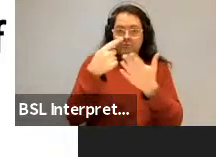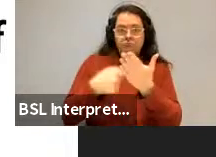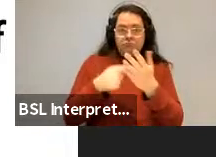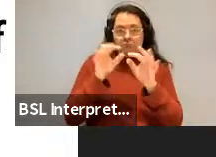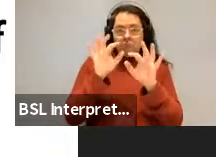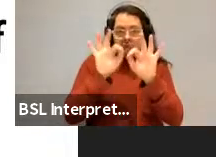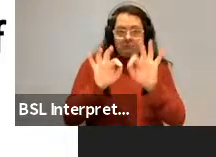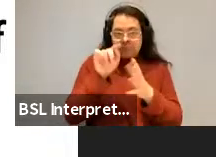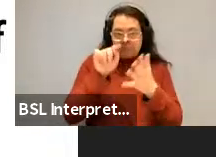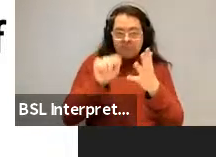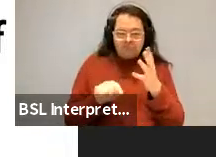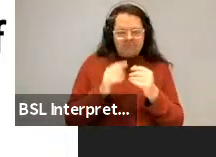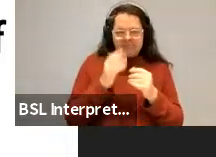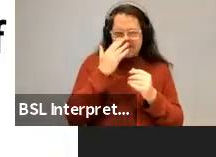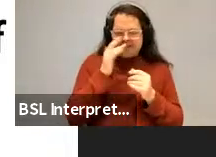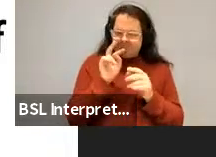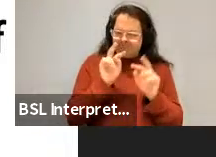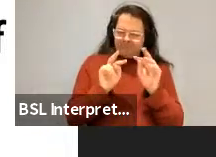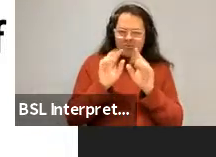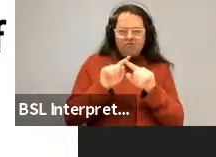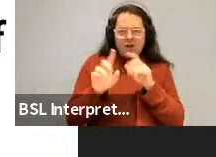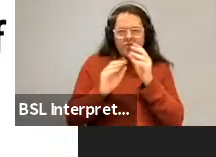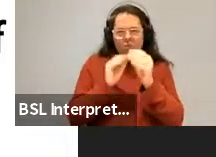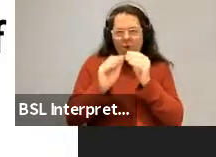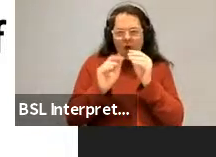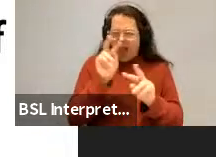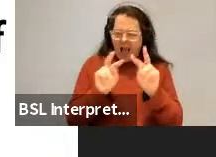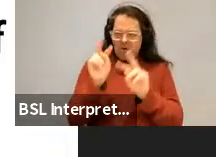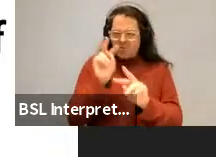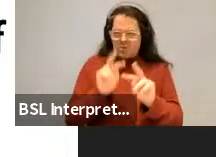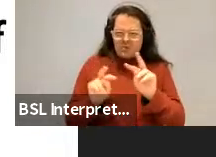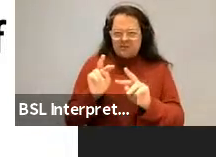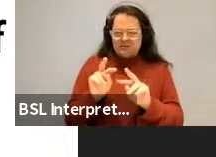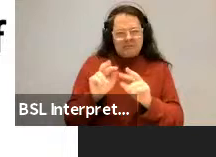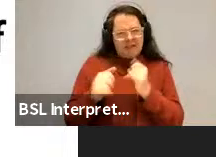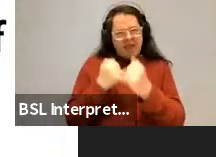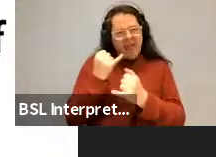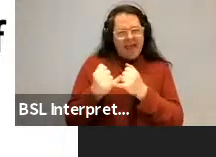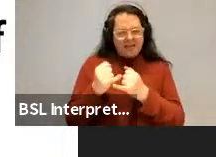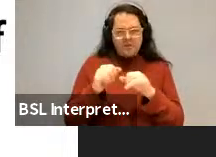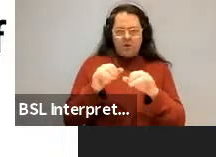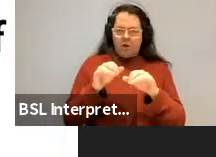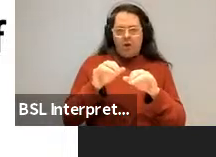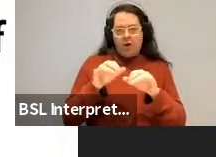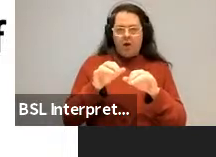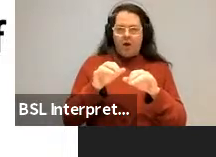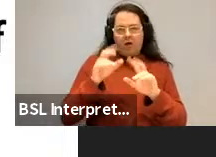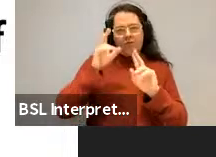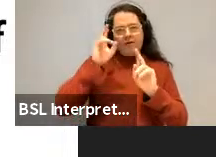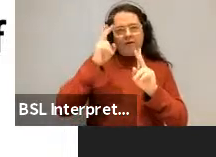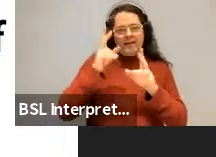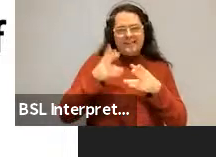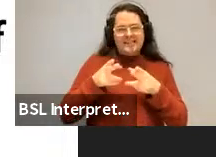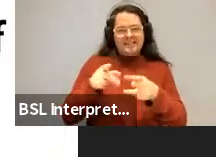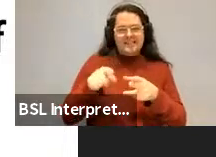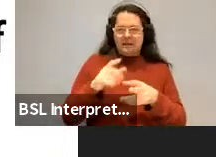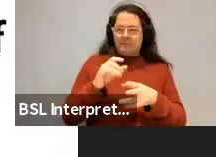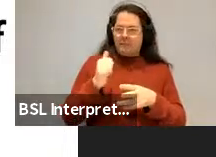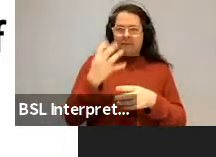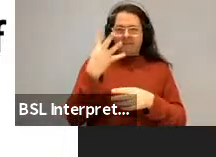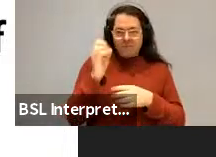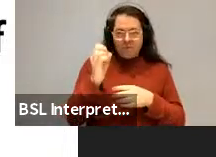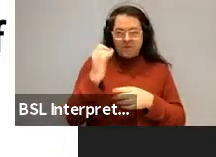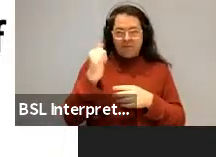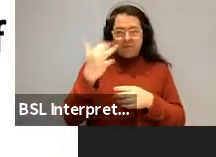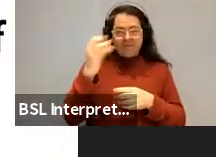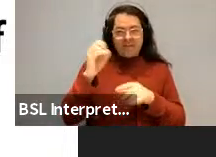many that were worked out and we tried to work them out. We ended up with a system, computational systems is unpublished work of around 40 or 50 parameters